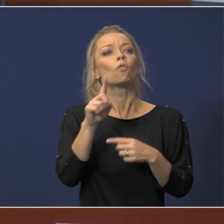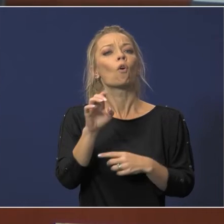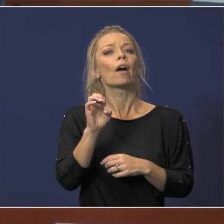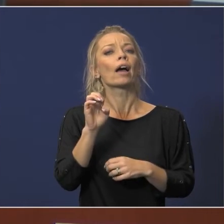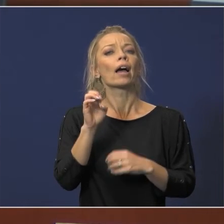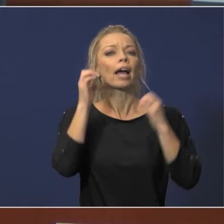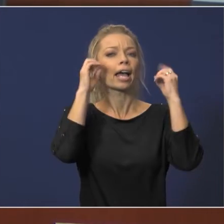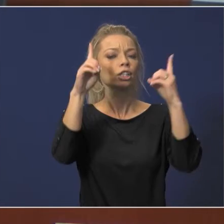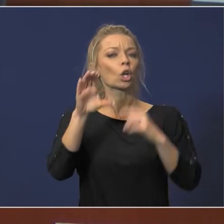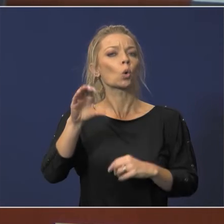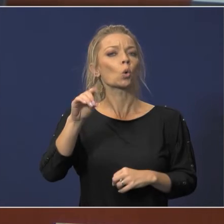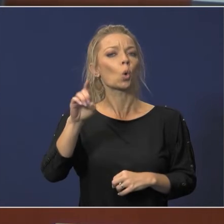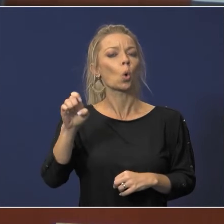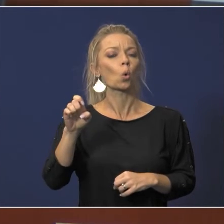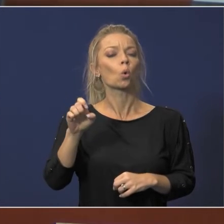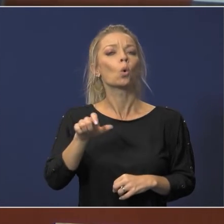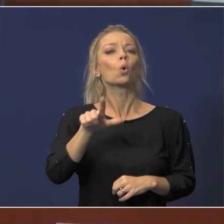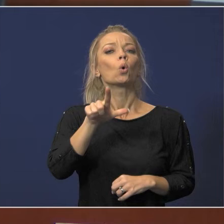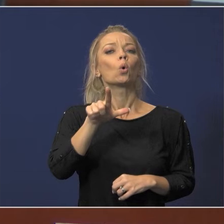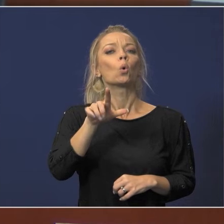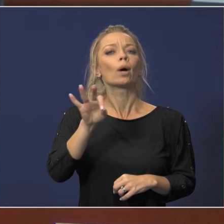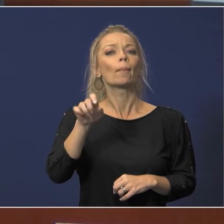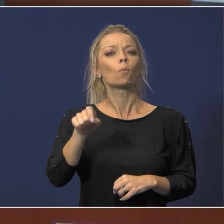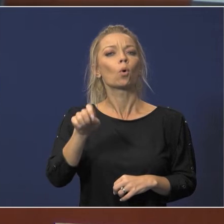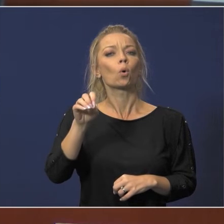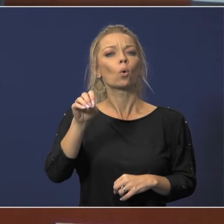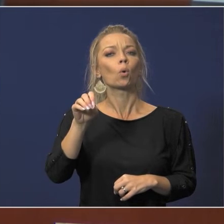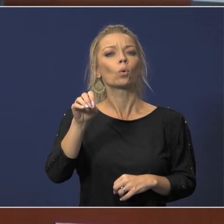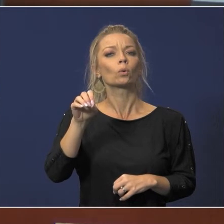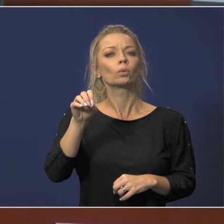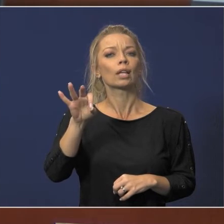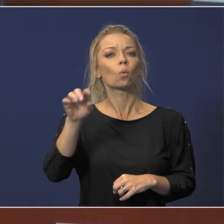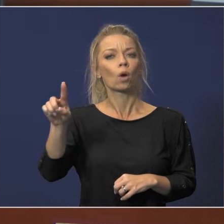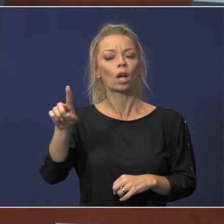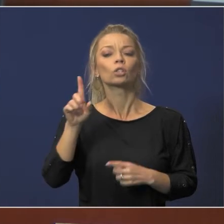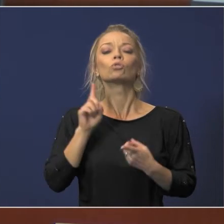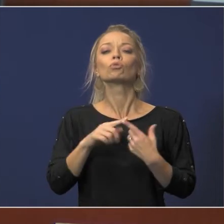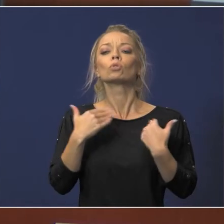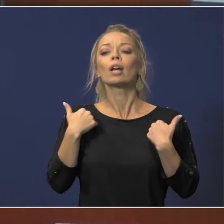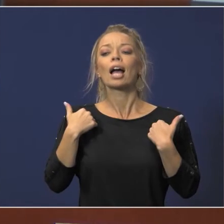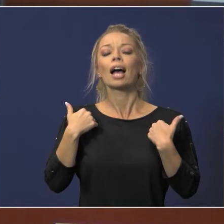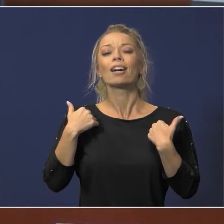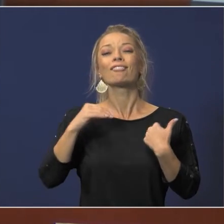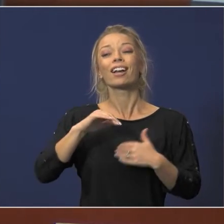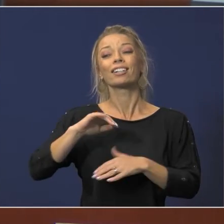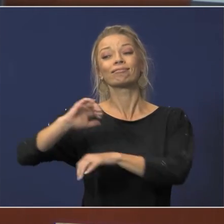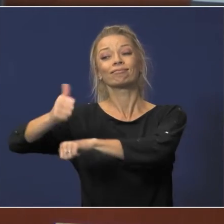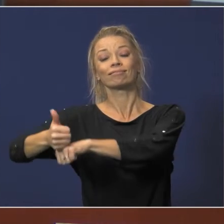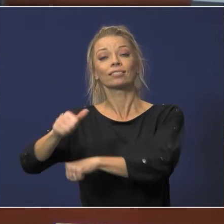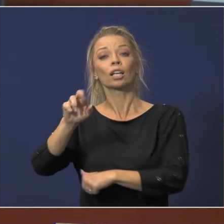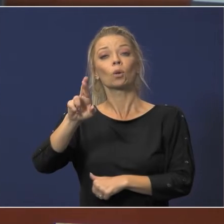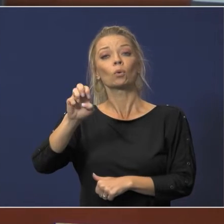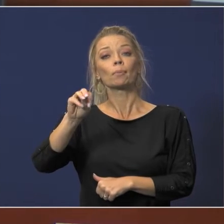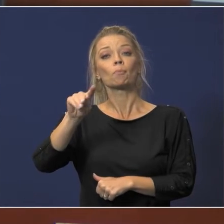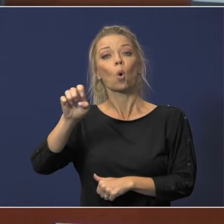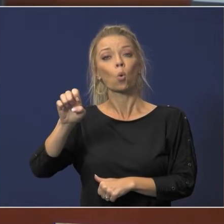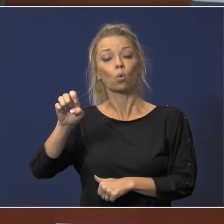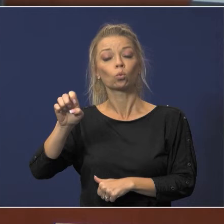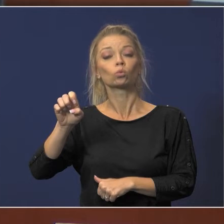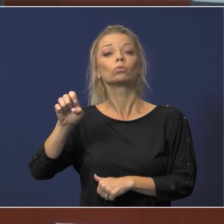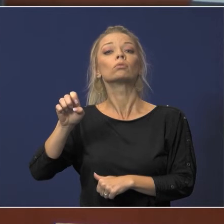code 29.9091 to operate a local remote learning program in accordance with the statutory